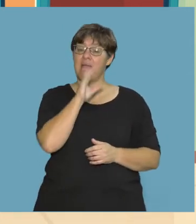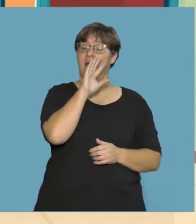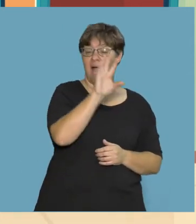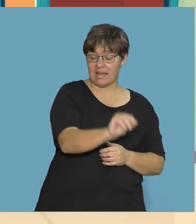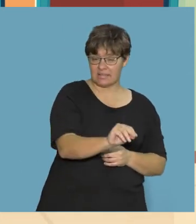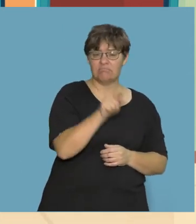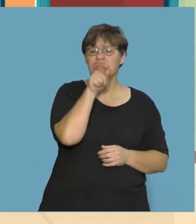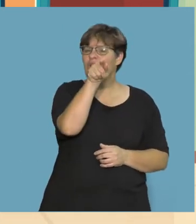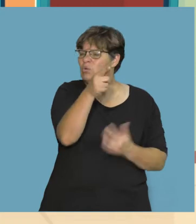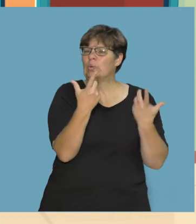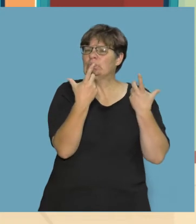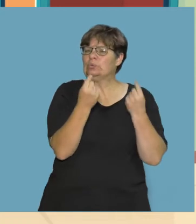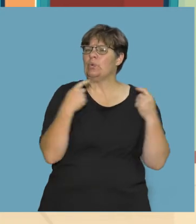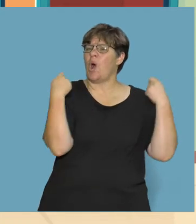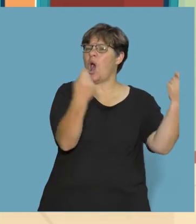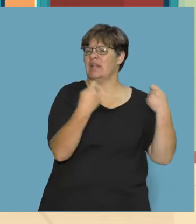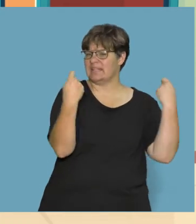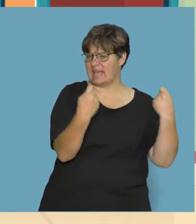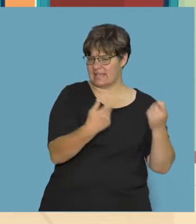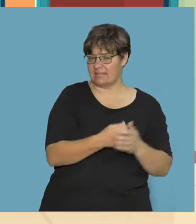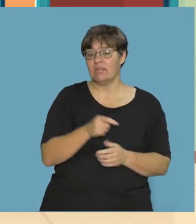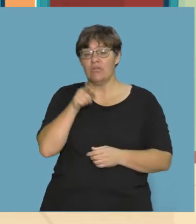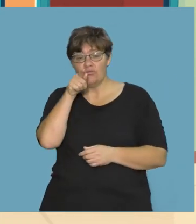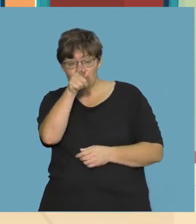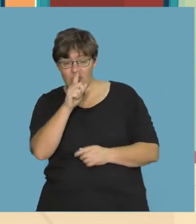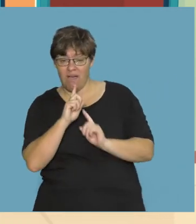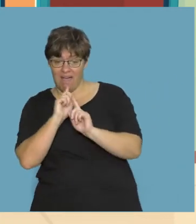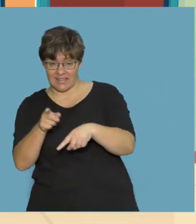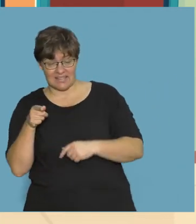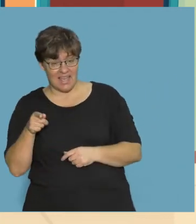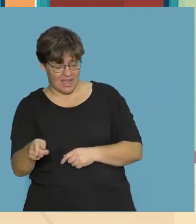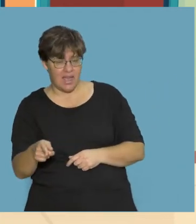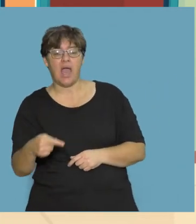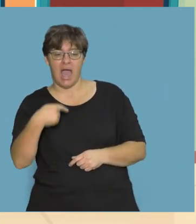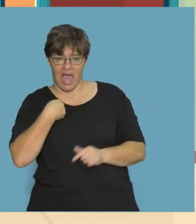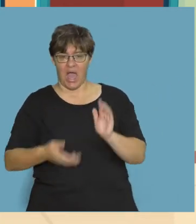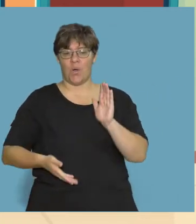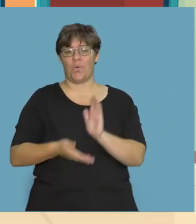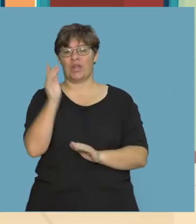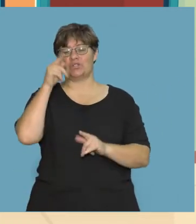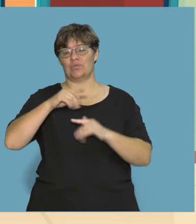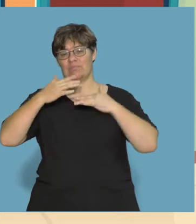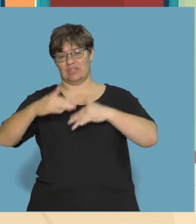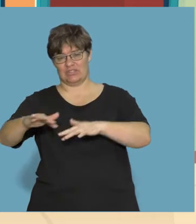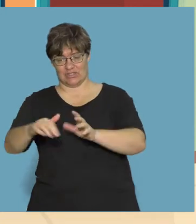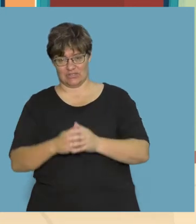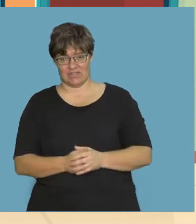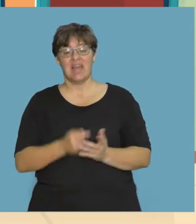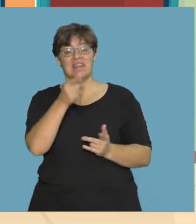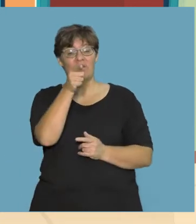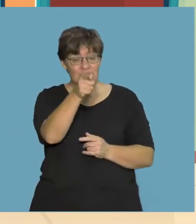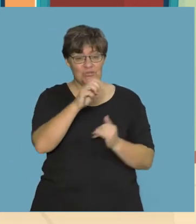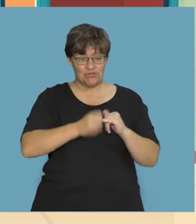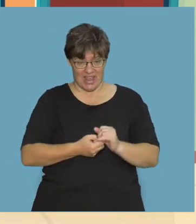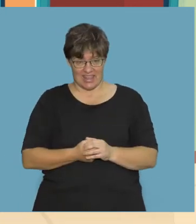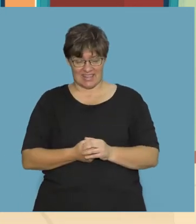will ask, what did you do in the holidays? You will answer, I went to the beach. Now